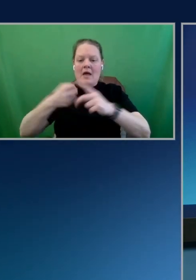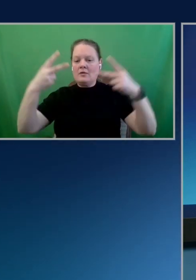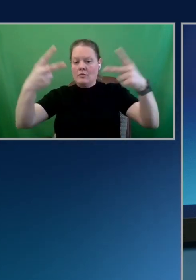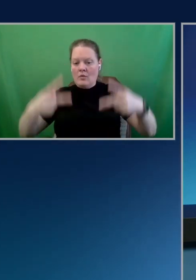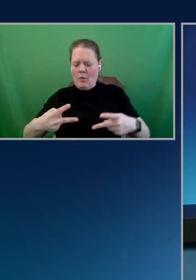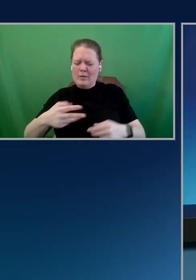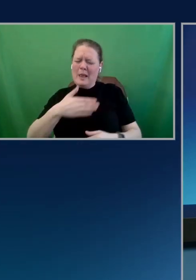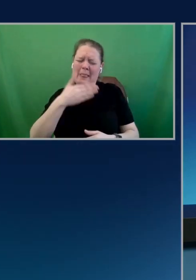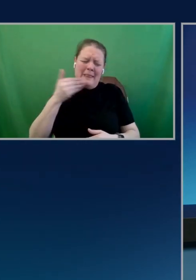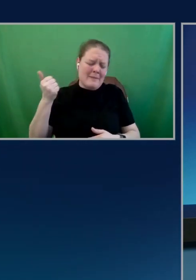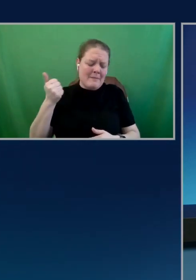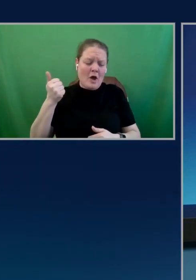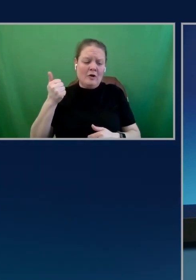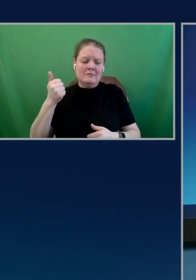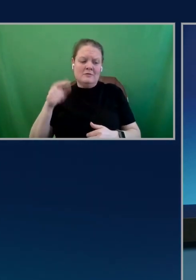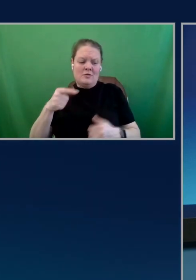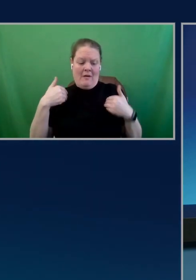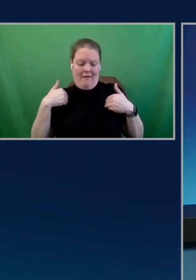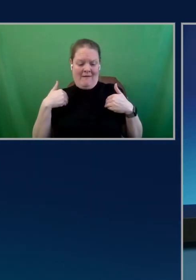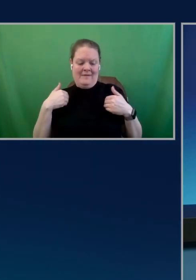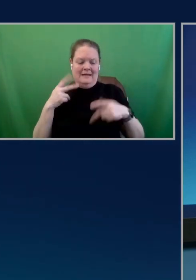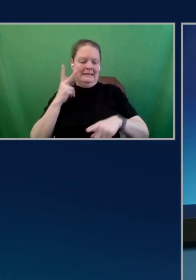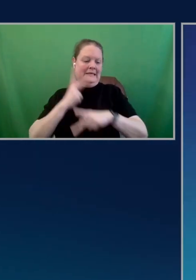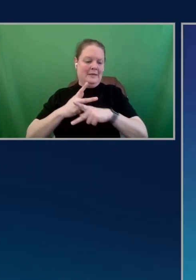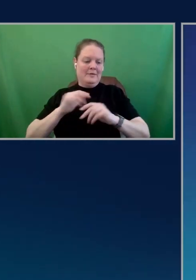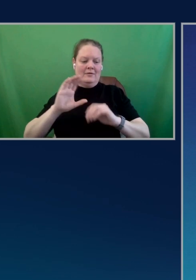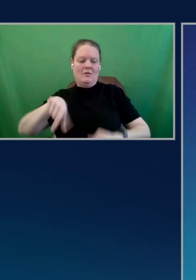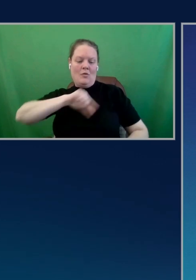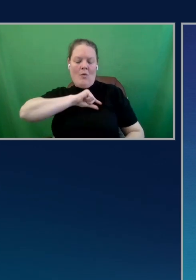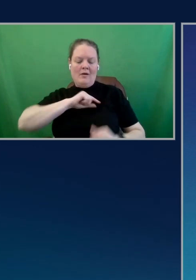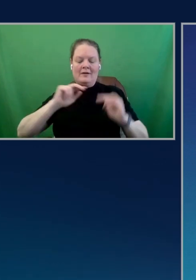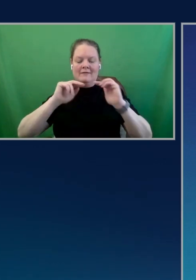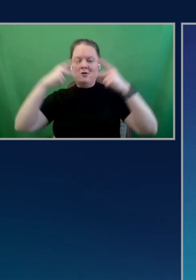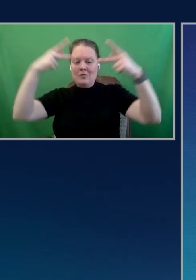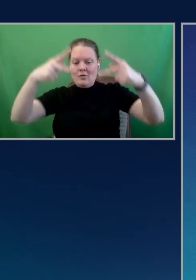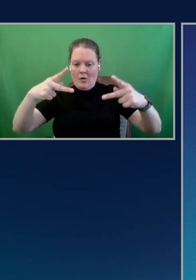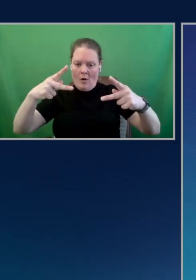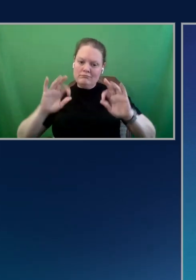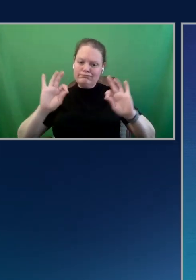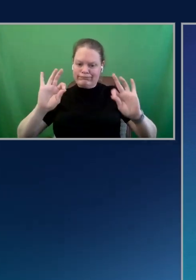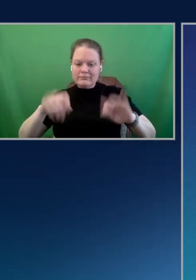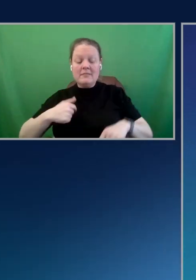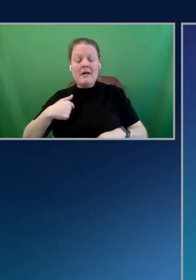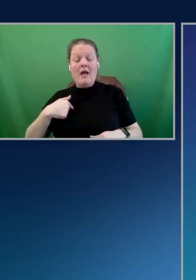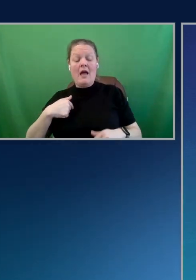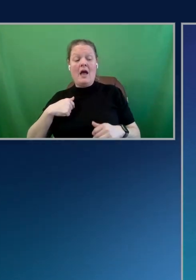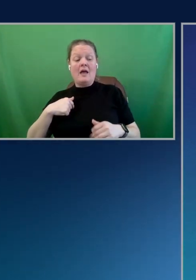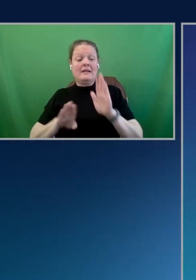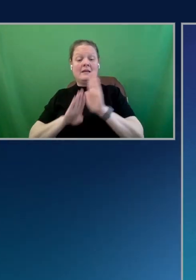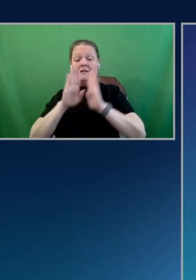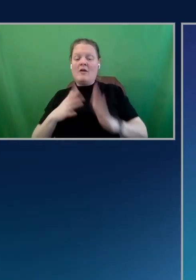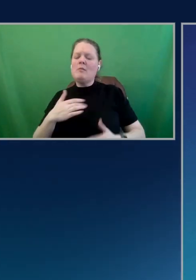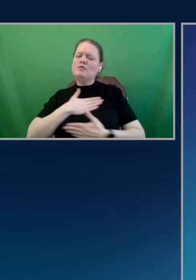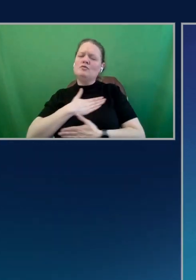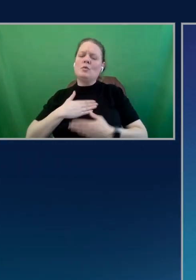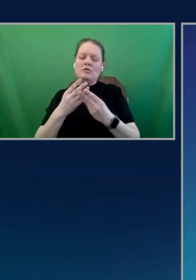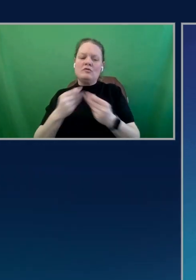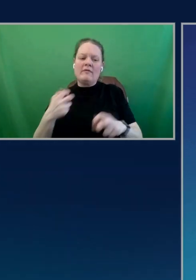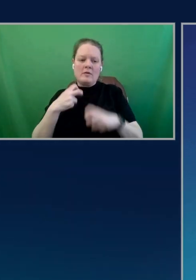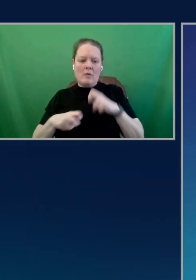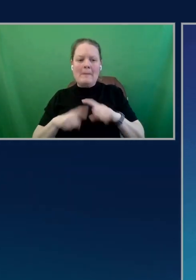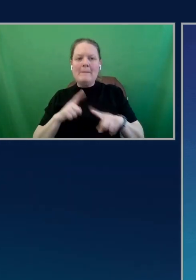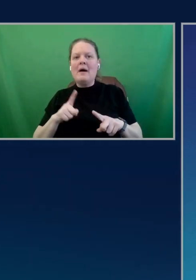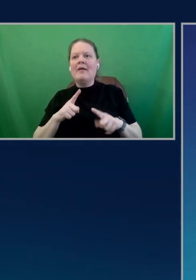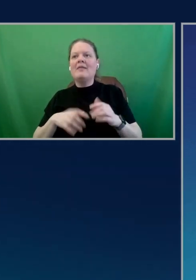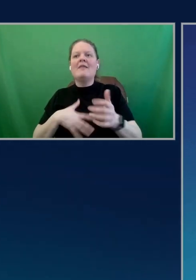keeping the code quality up. As a developer, I enjoy solving the problem. I don't enjoy all the follow-up work, the